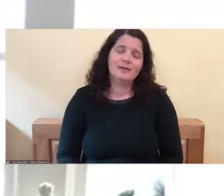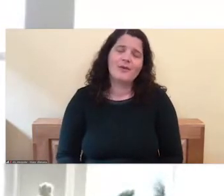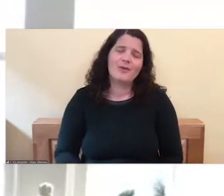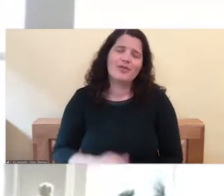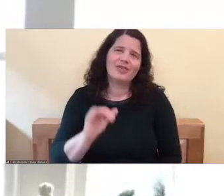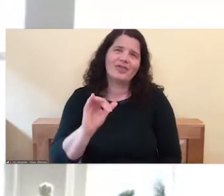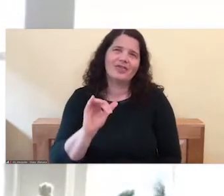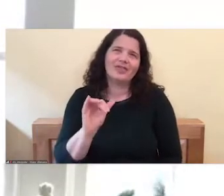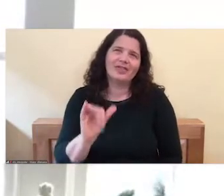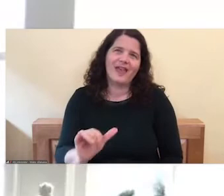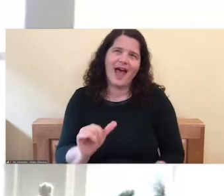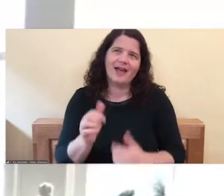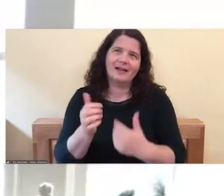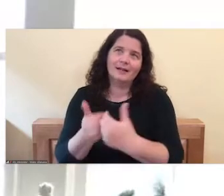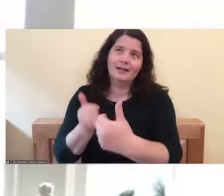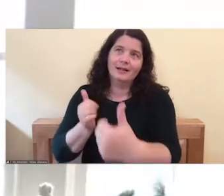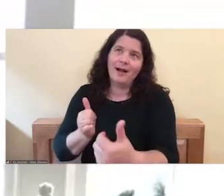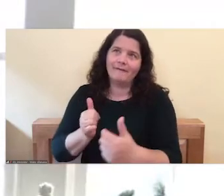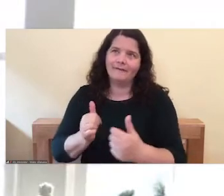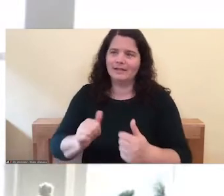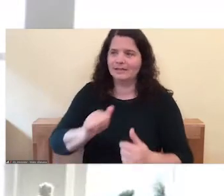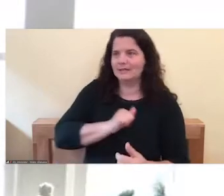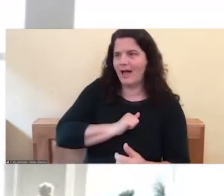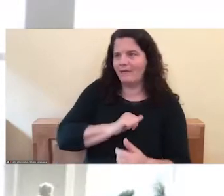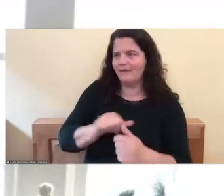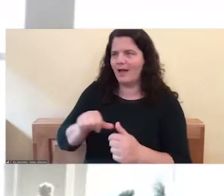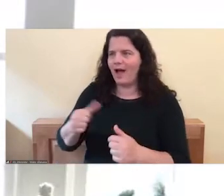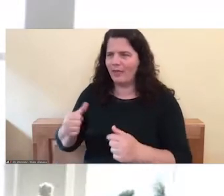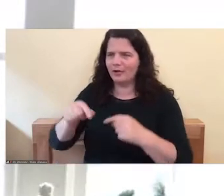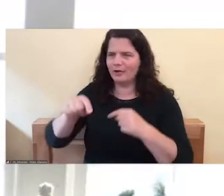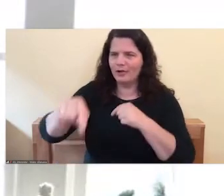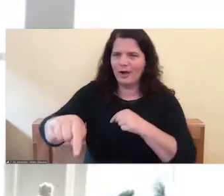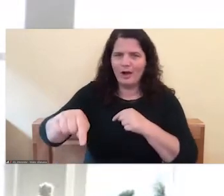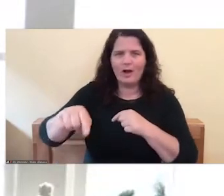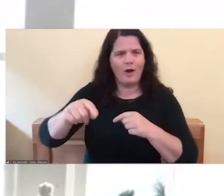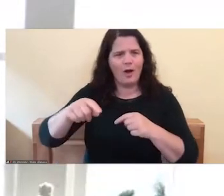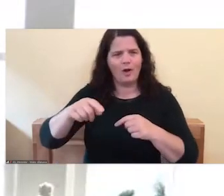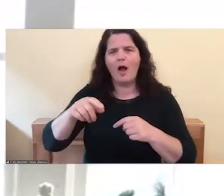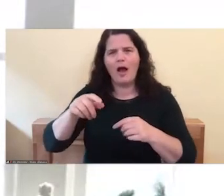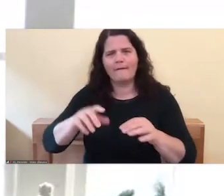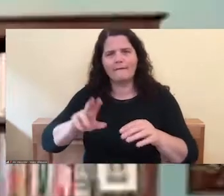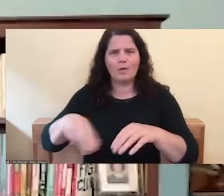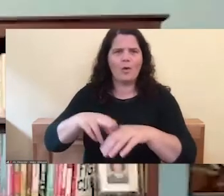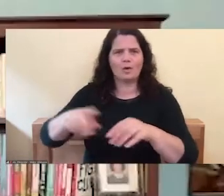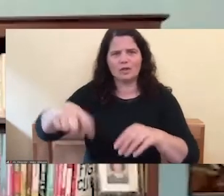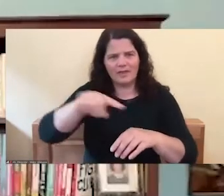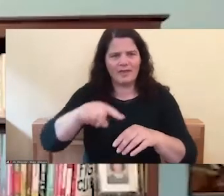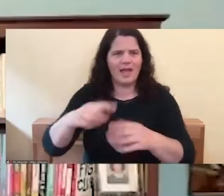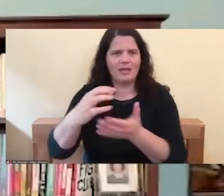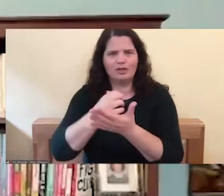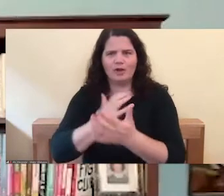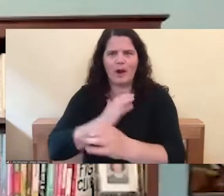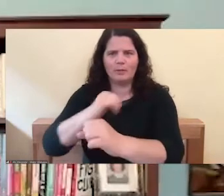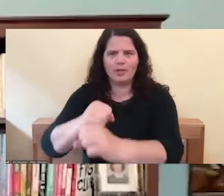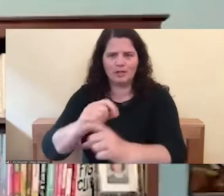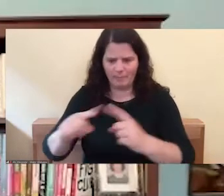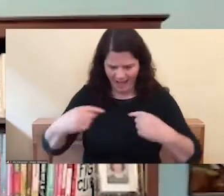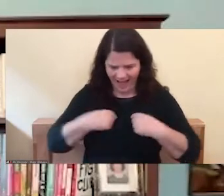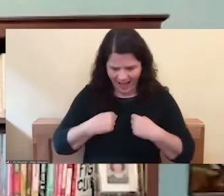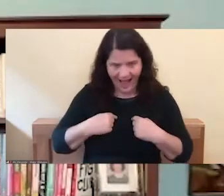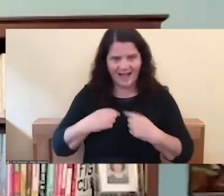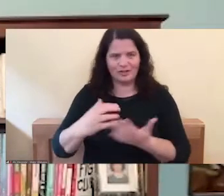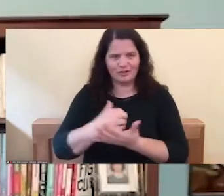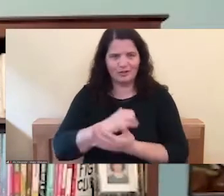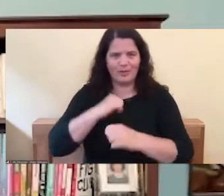It's like, you know, we're worthy in and of ourselves, just as others are worthy of protection. Right. And if you think about it, I mean, that's